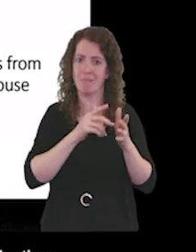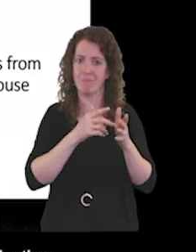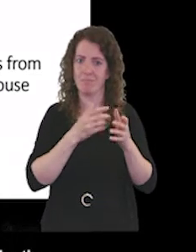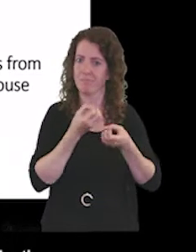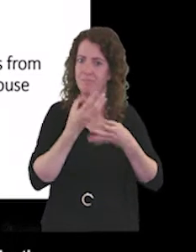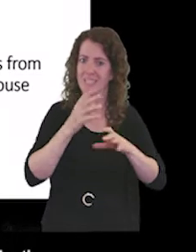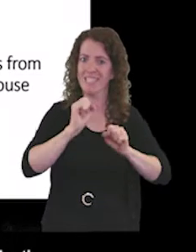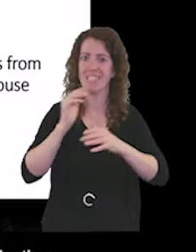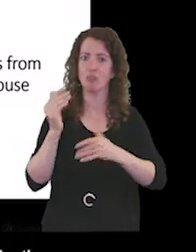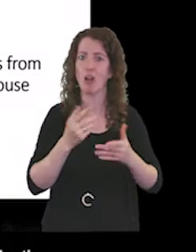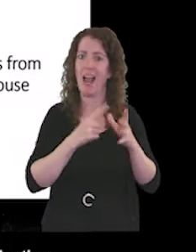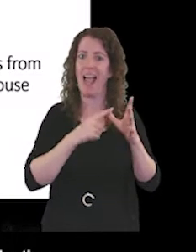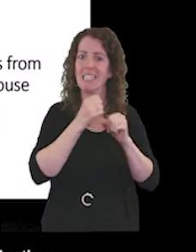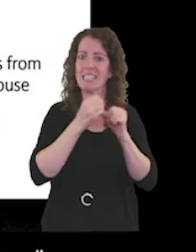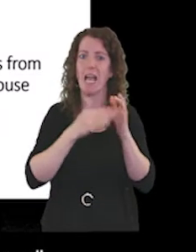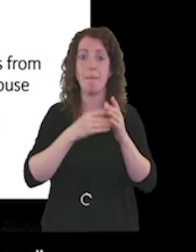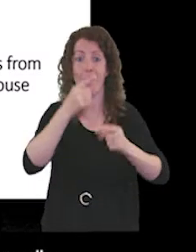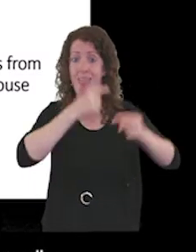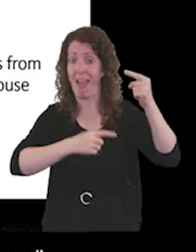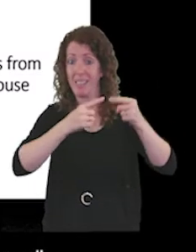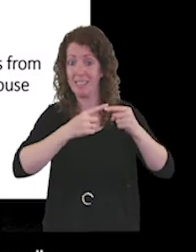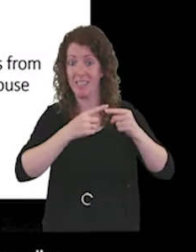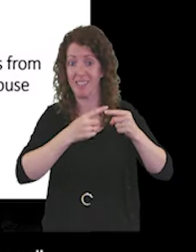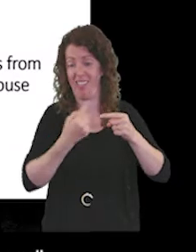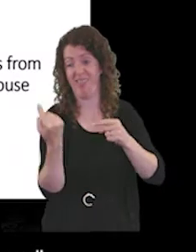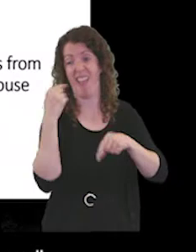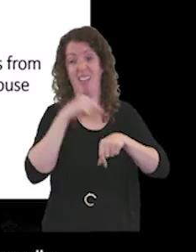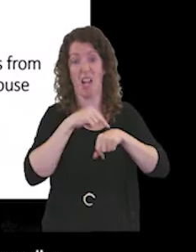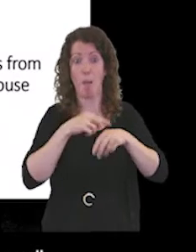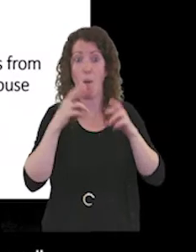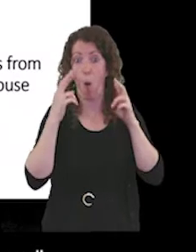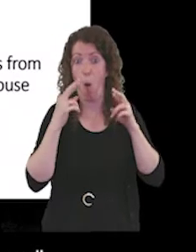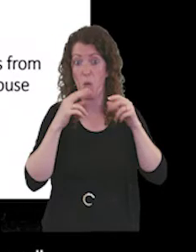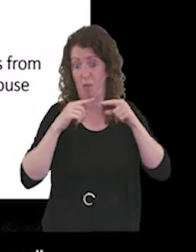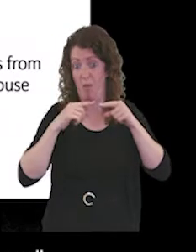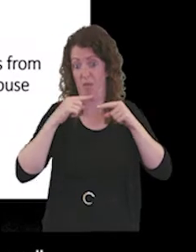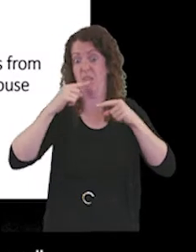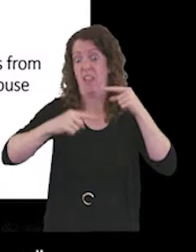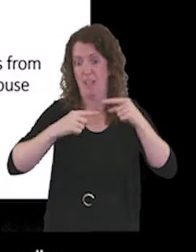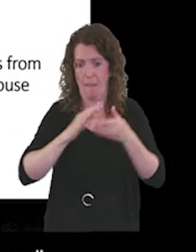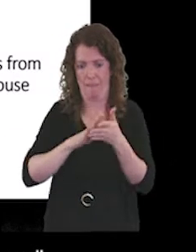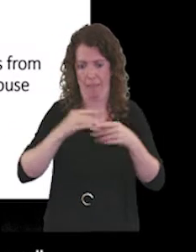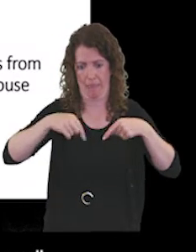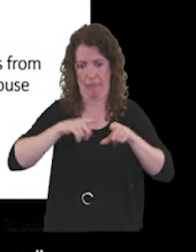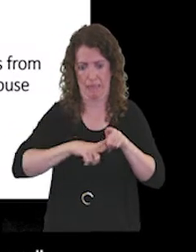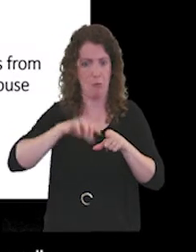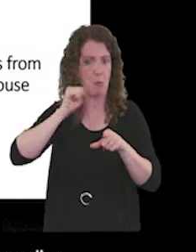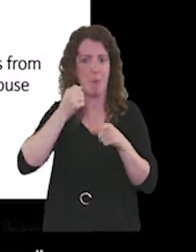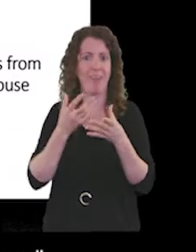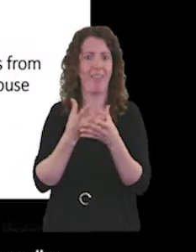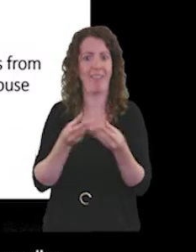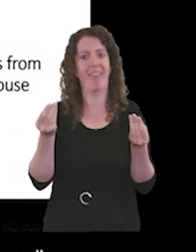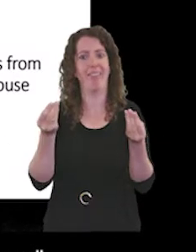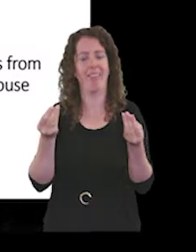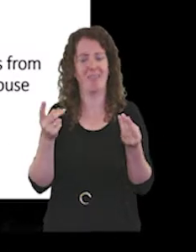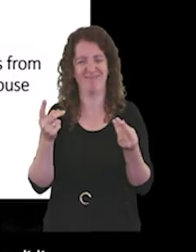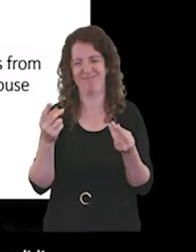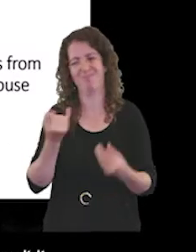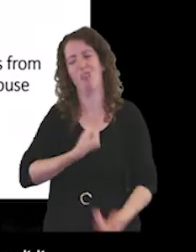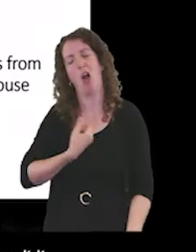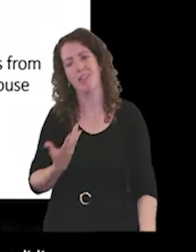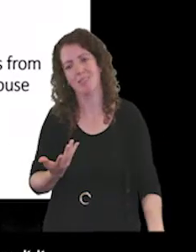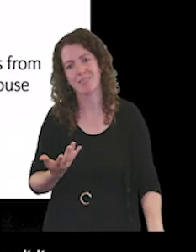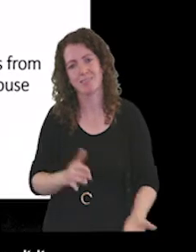AGM last year, we were hoping that in a year's time it would be a dim and distant memory how wrong we were.